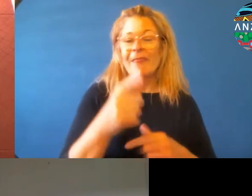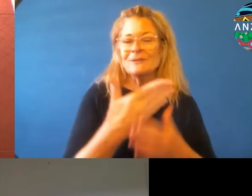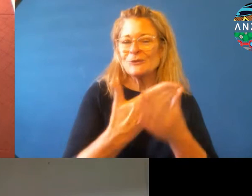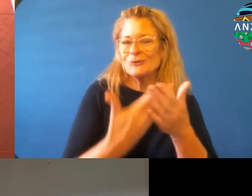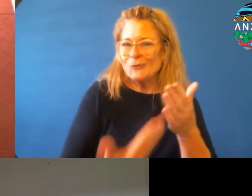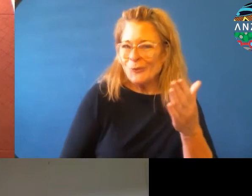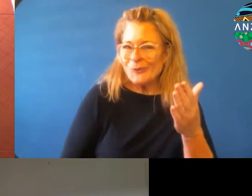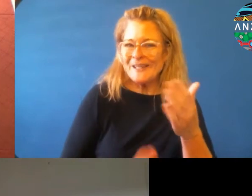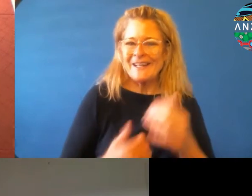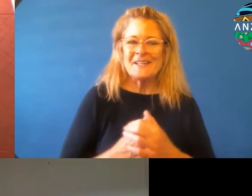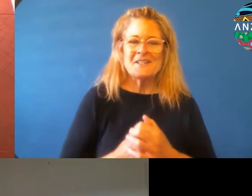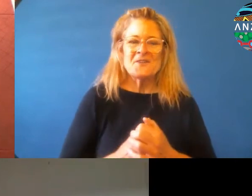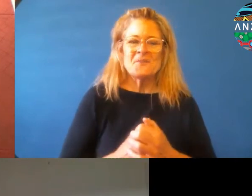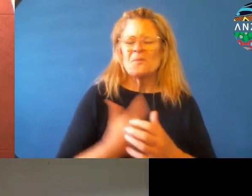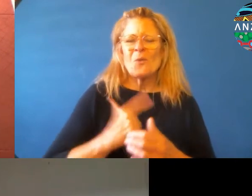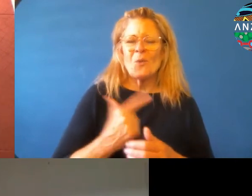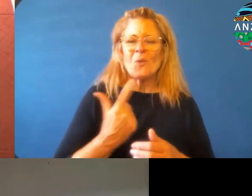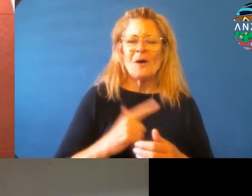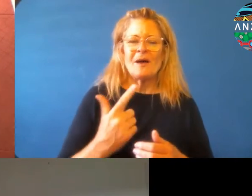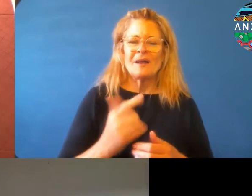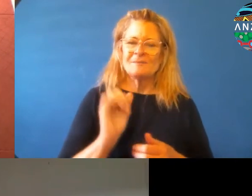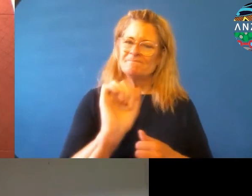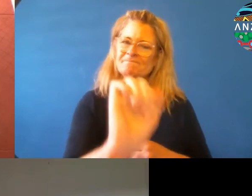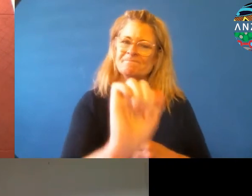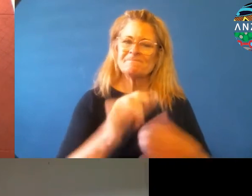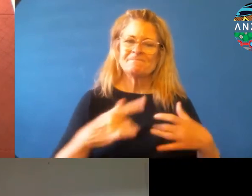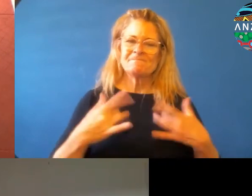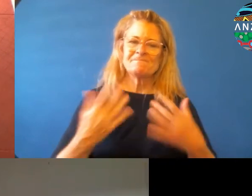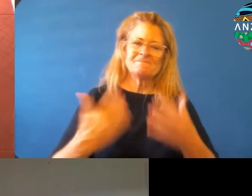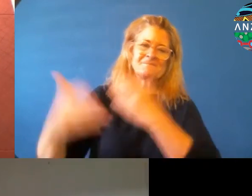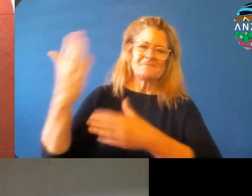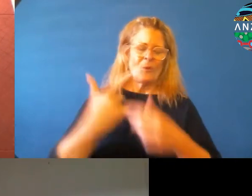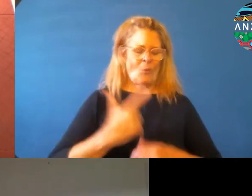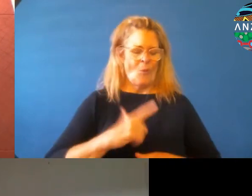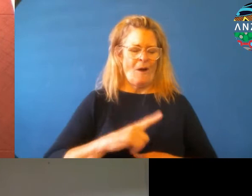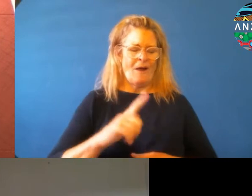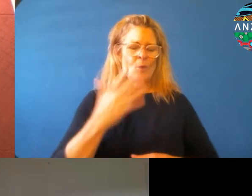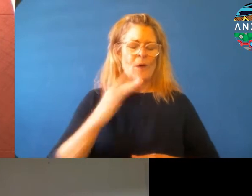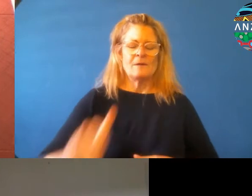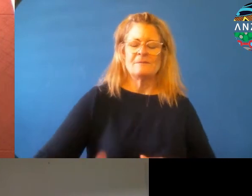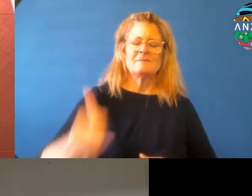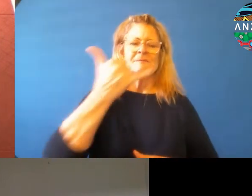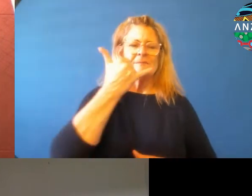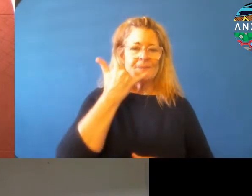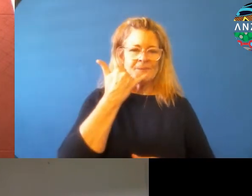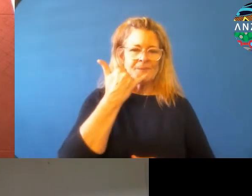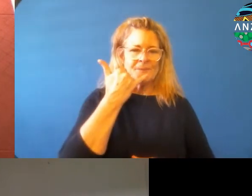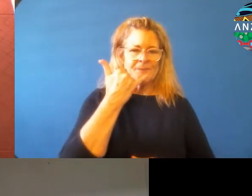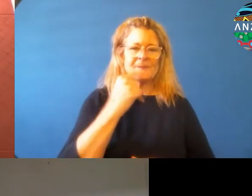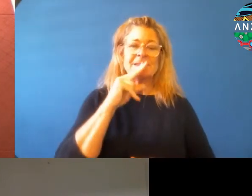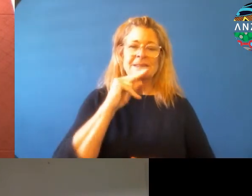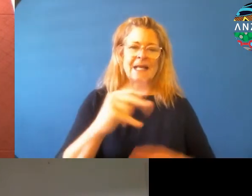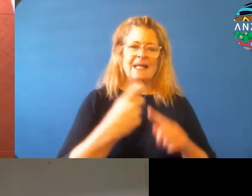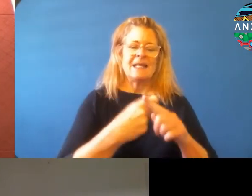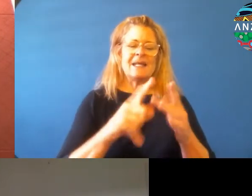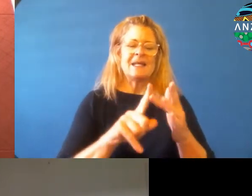Uh, why, why was, um, saying, kiora, when you picked up the phone, so, so important? And what